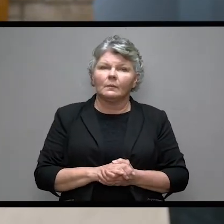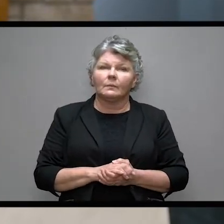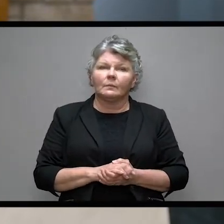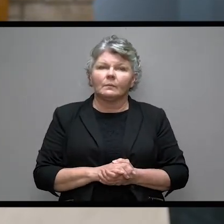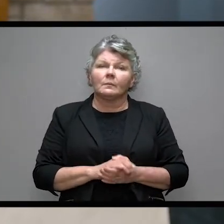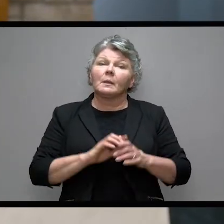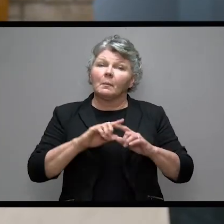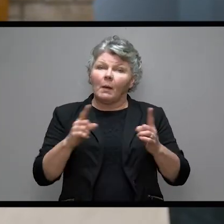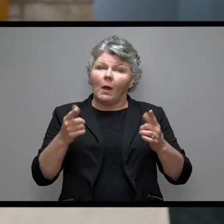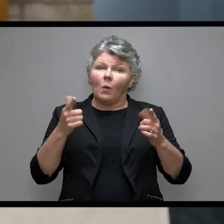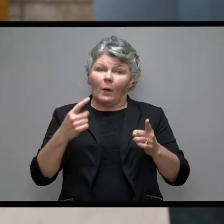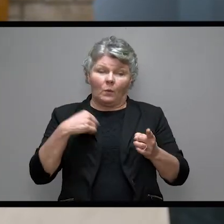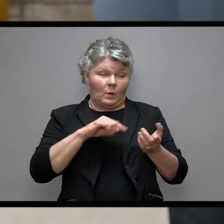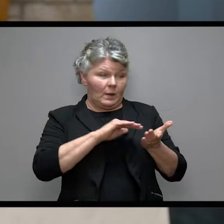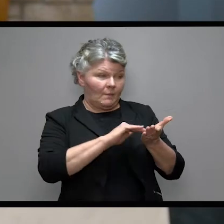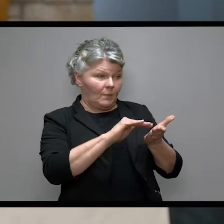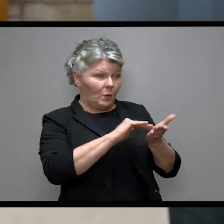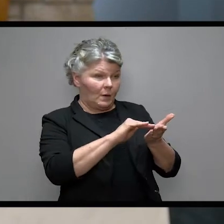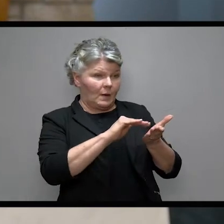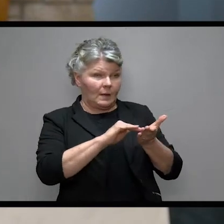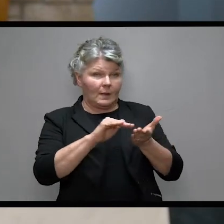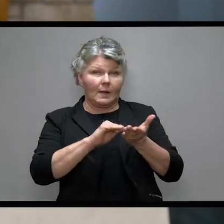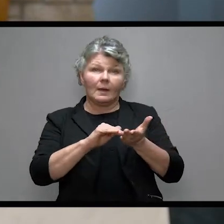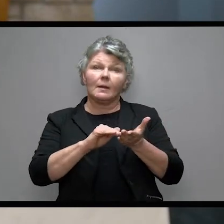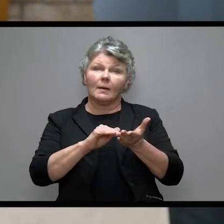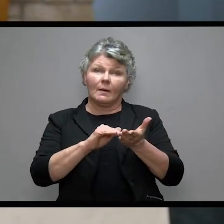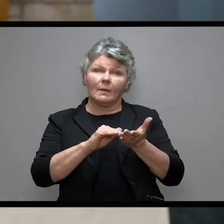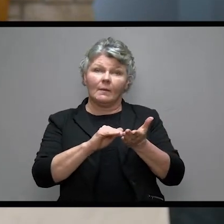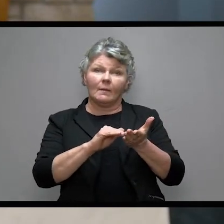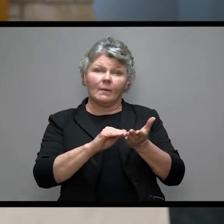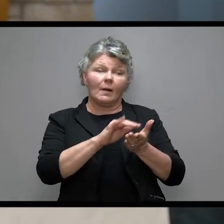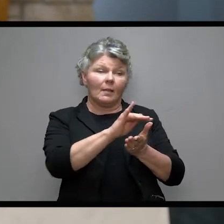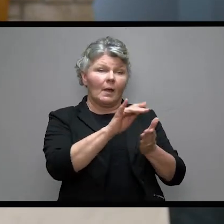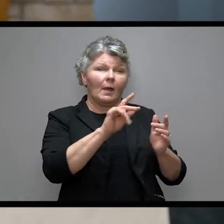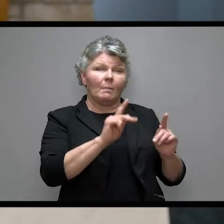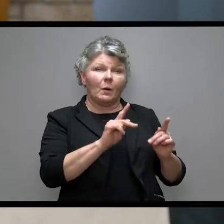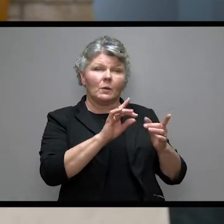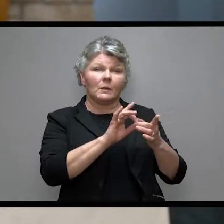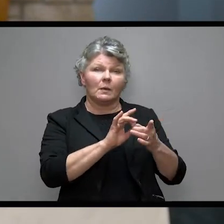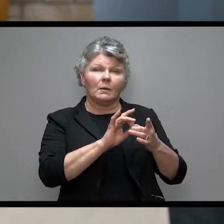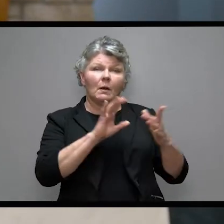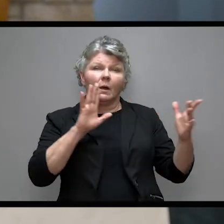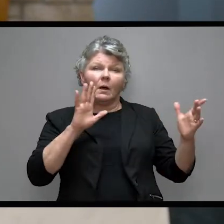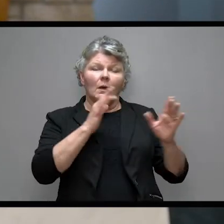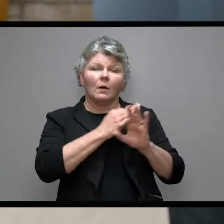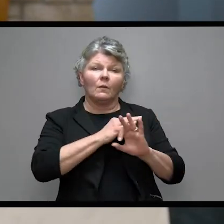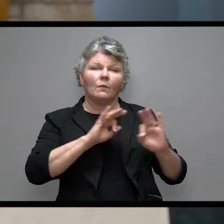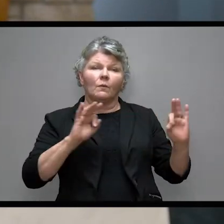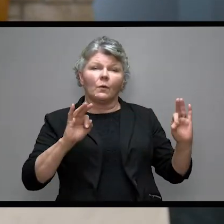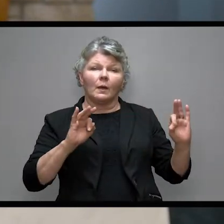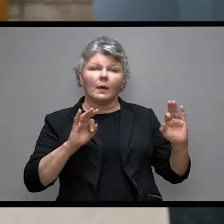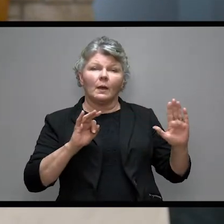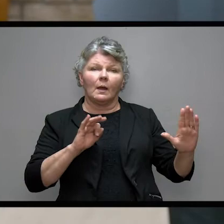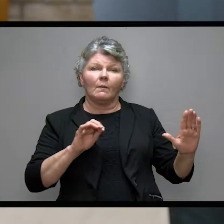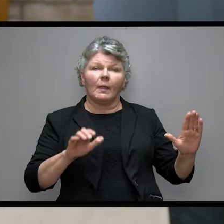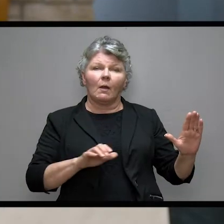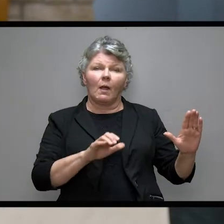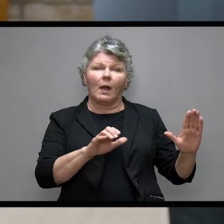by forgiving you see you're not only releasing the other person from the consequences of their actions